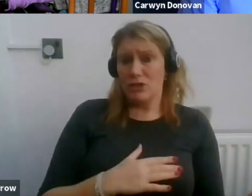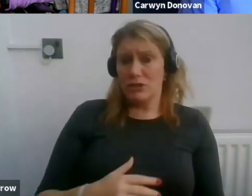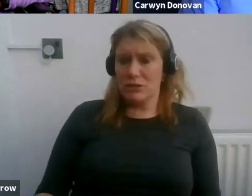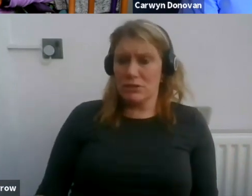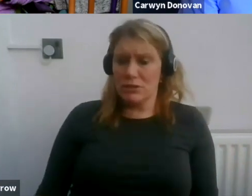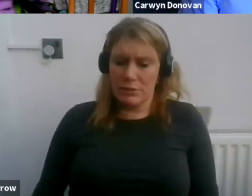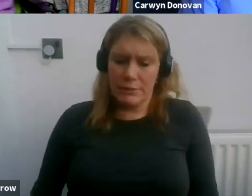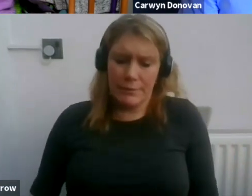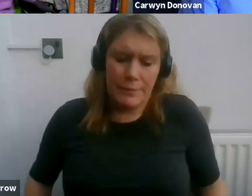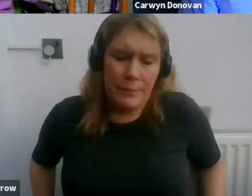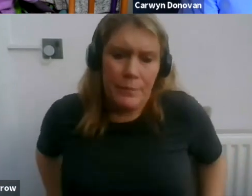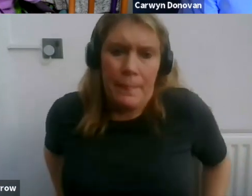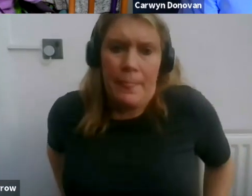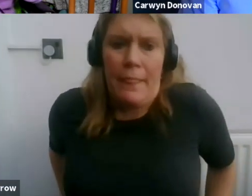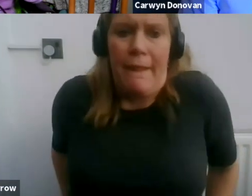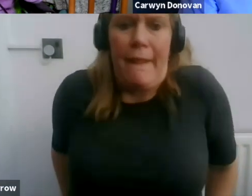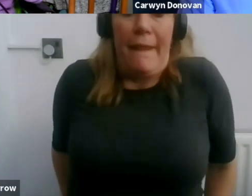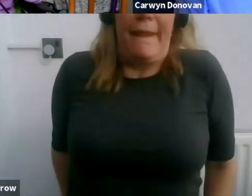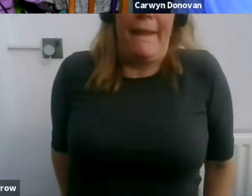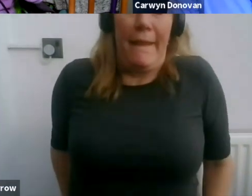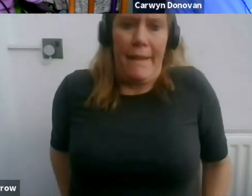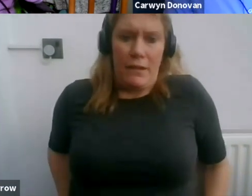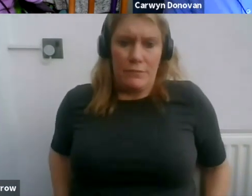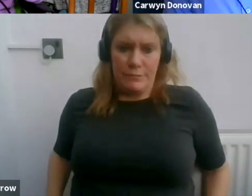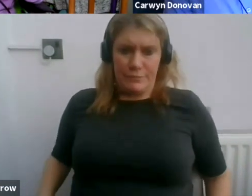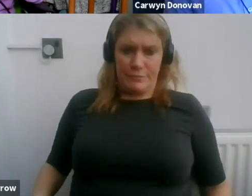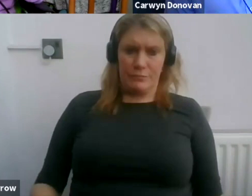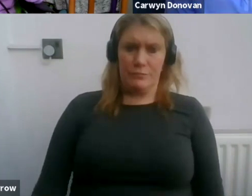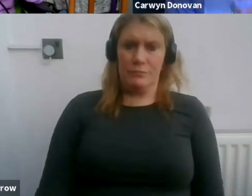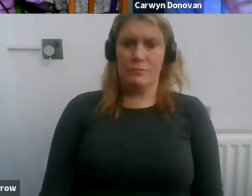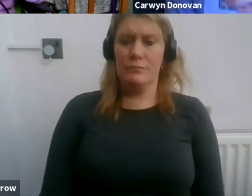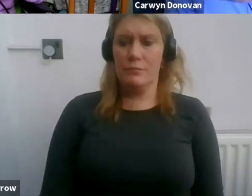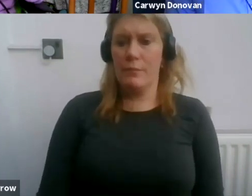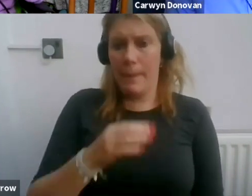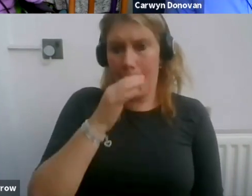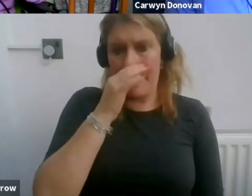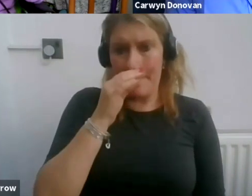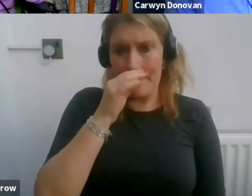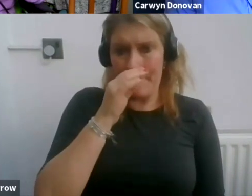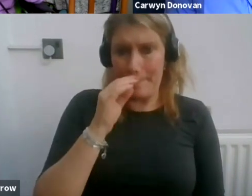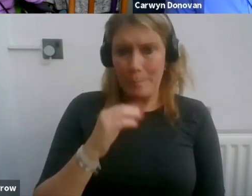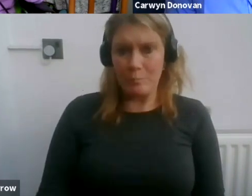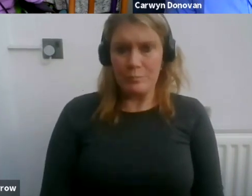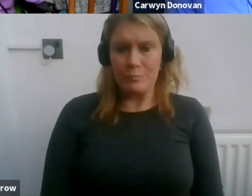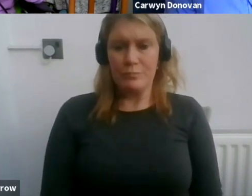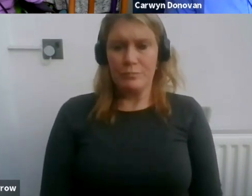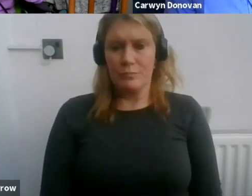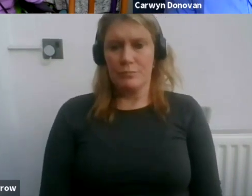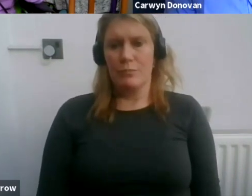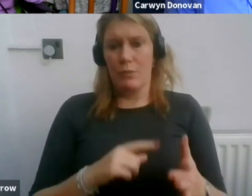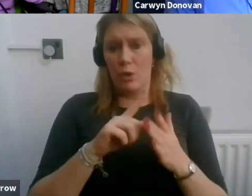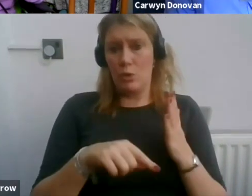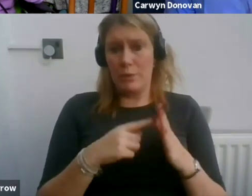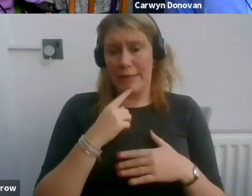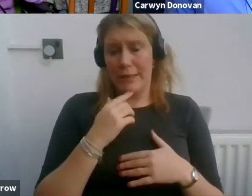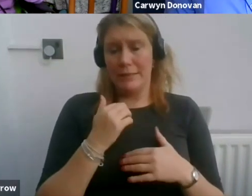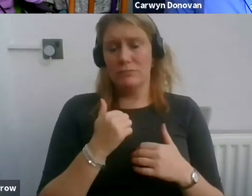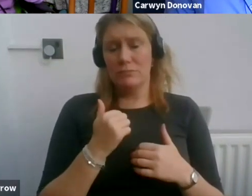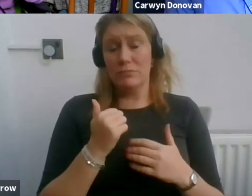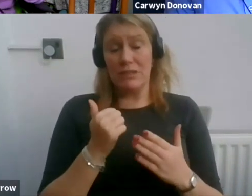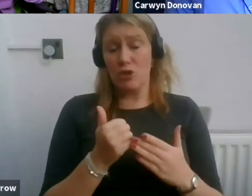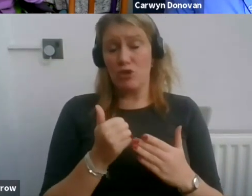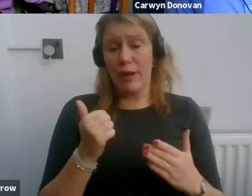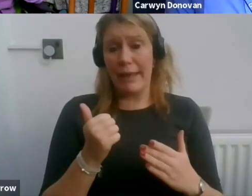an important service which we provide as well. Yes, and I think it's a great example of the